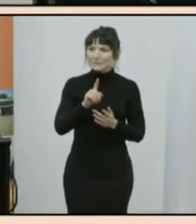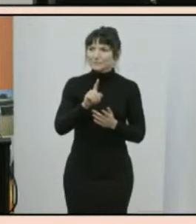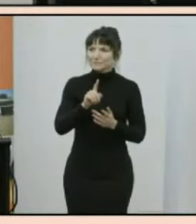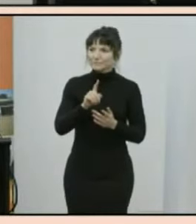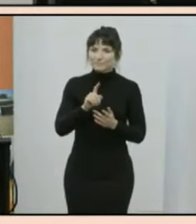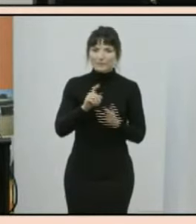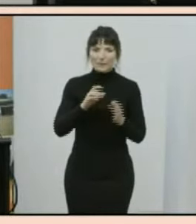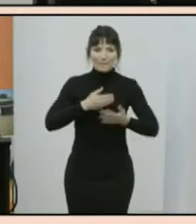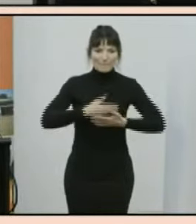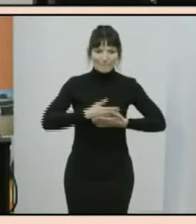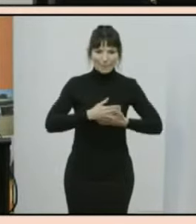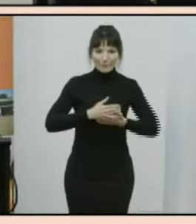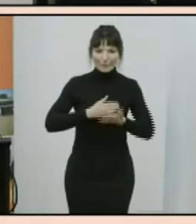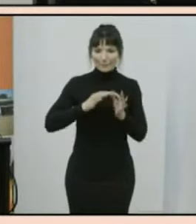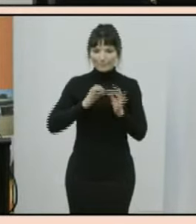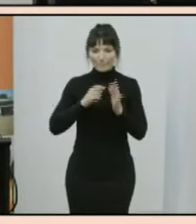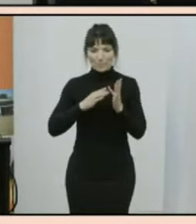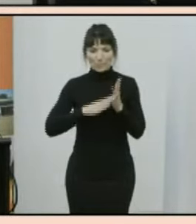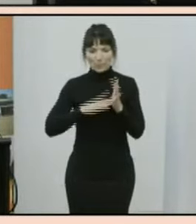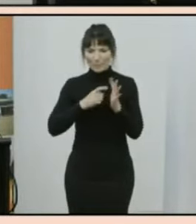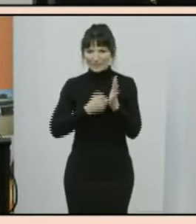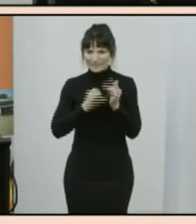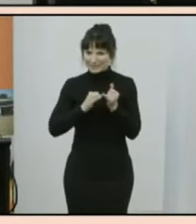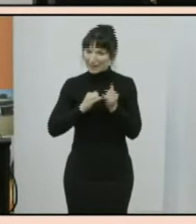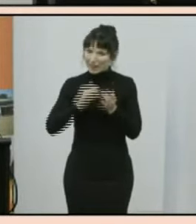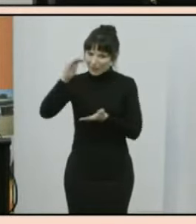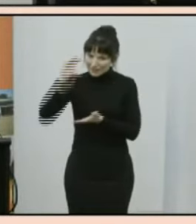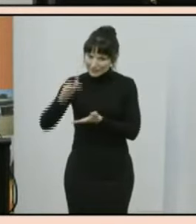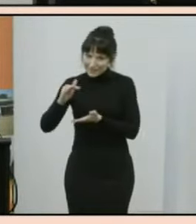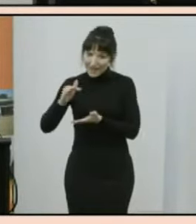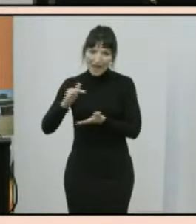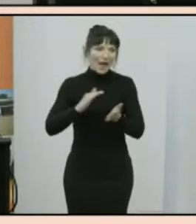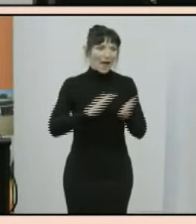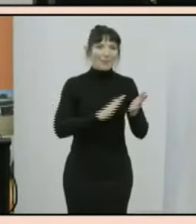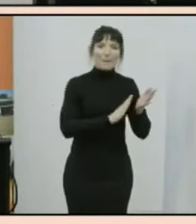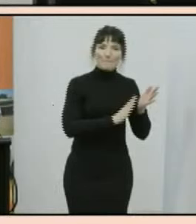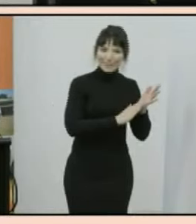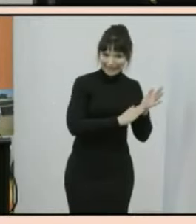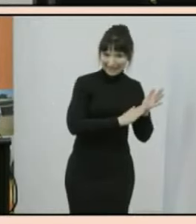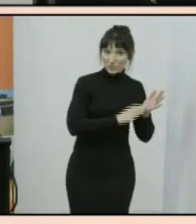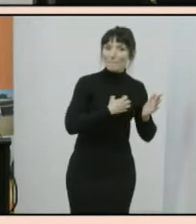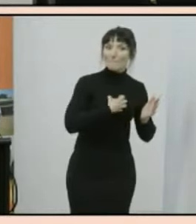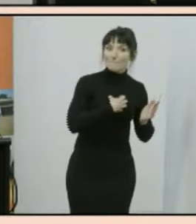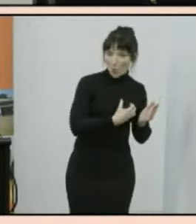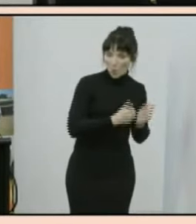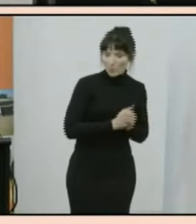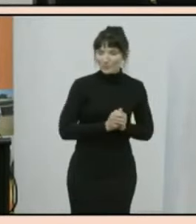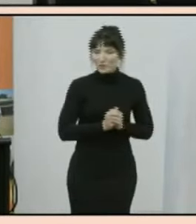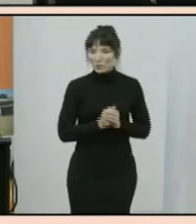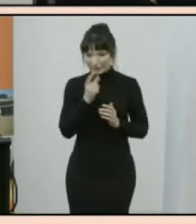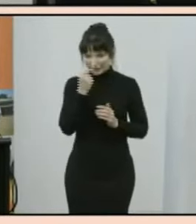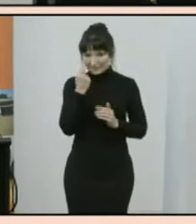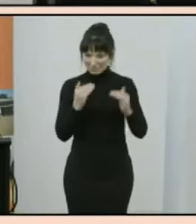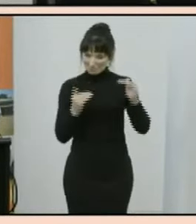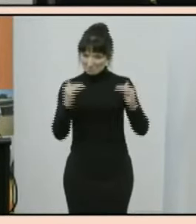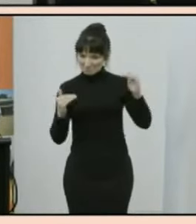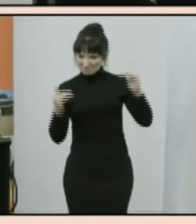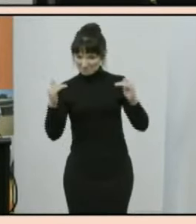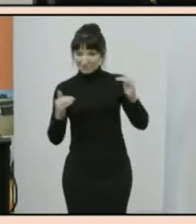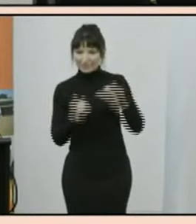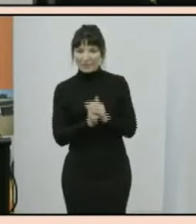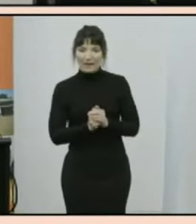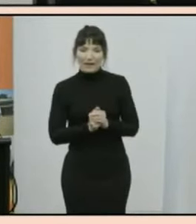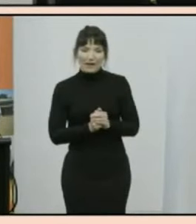boomers is beginning to decrease the census highlights a variety of differences between baby boomers and millennials including their